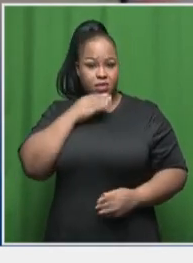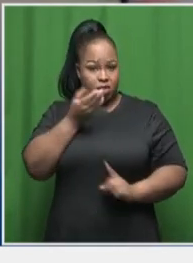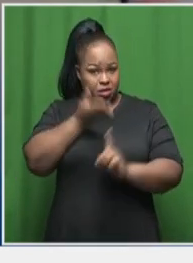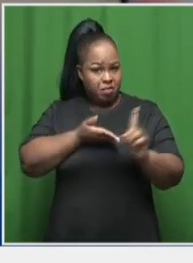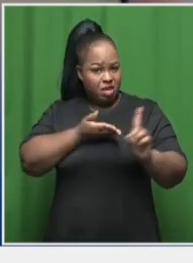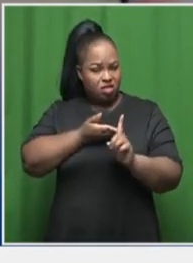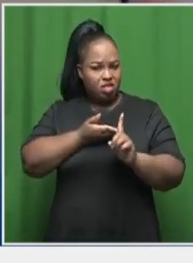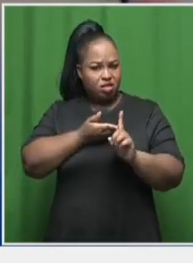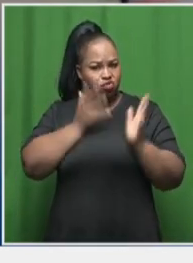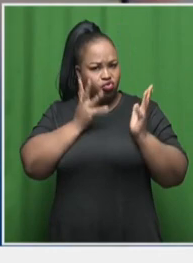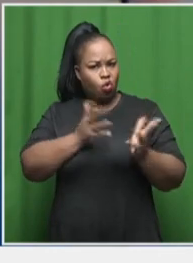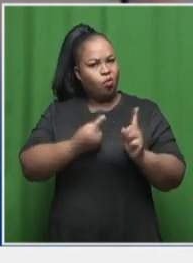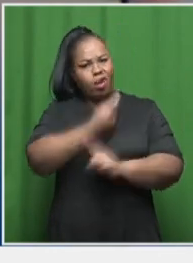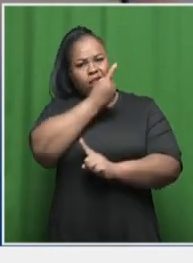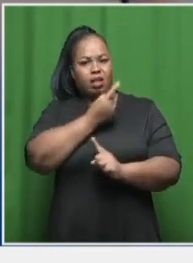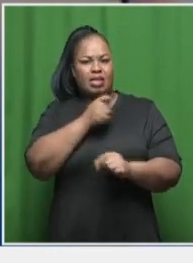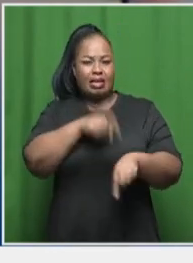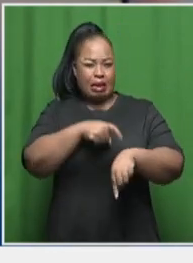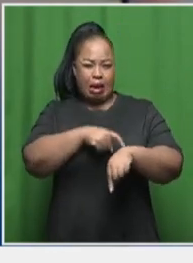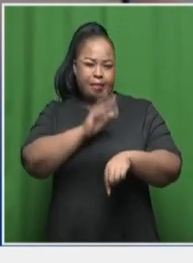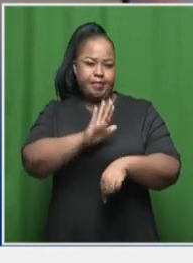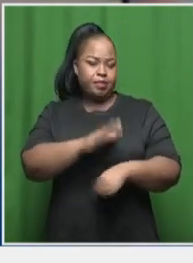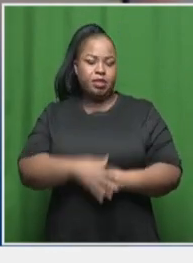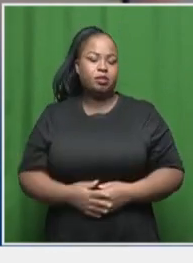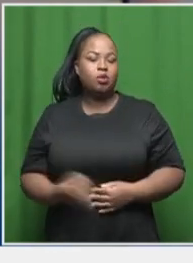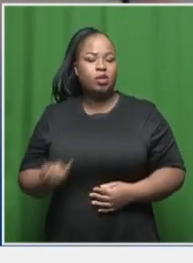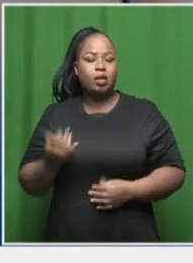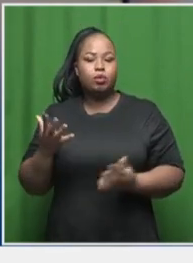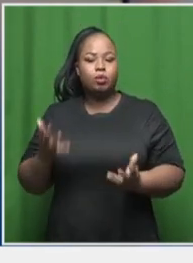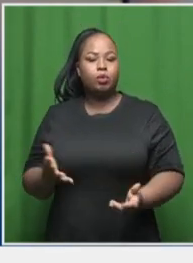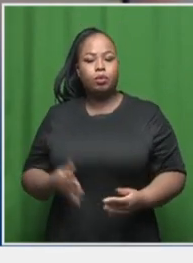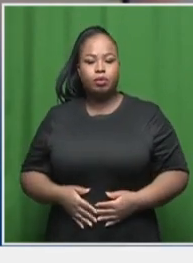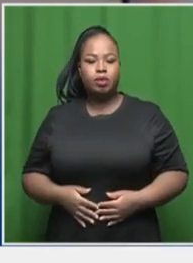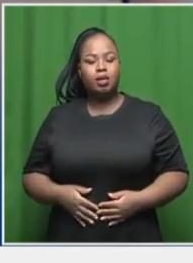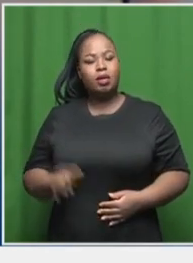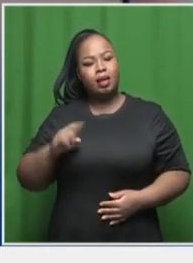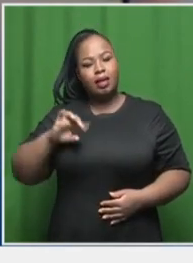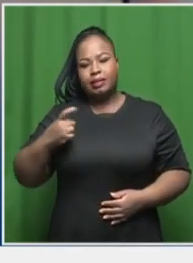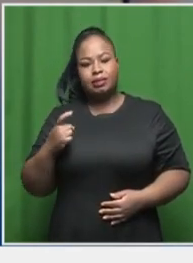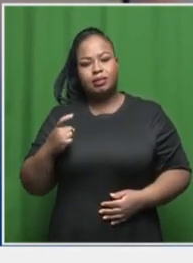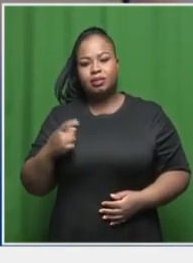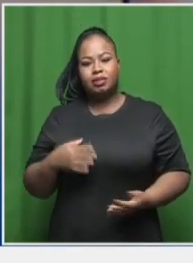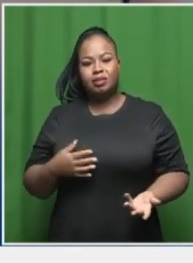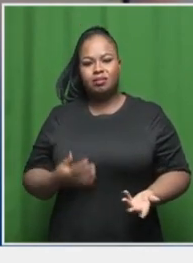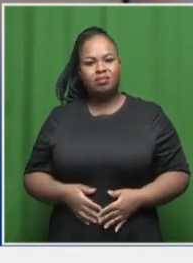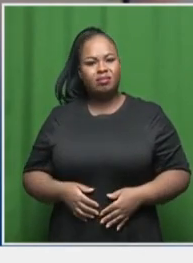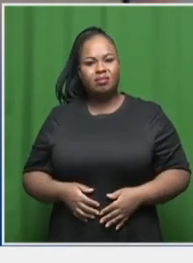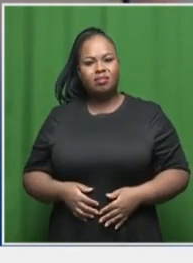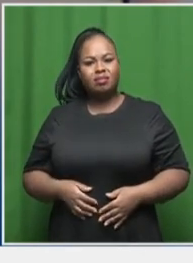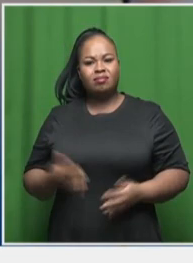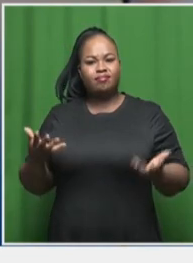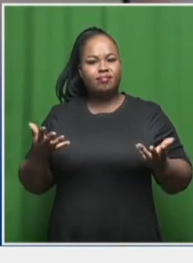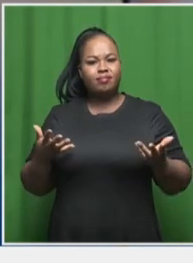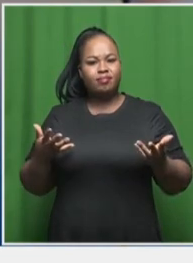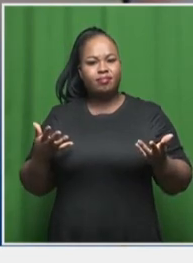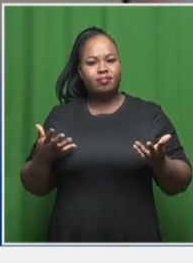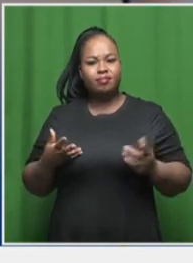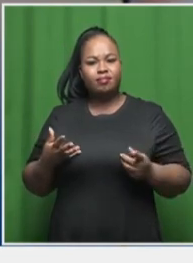person is what they are in that moment. So it's kind of like that. It's like Alex is not like a